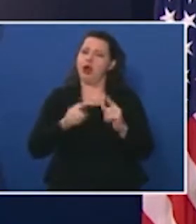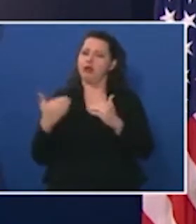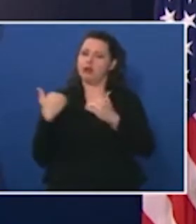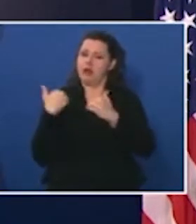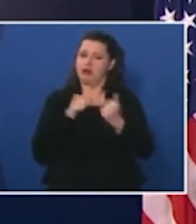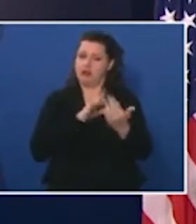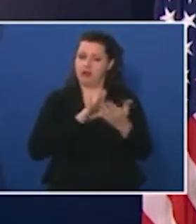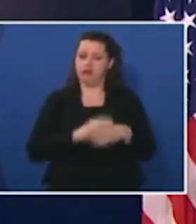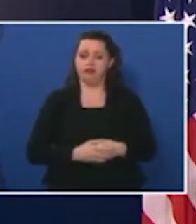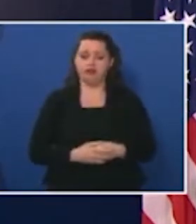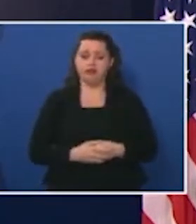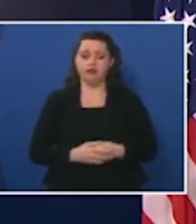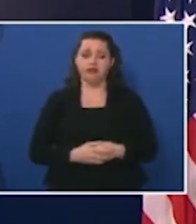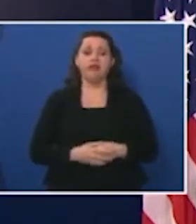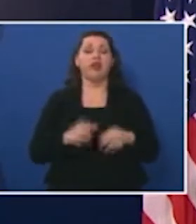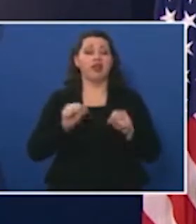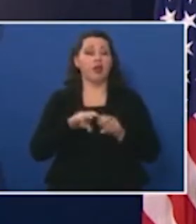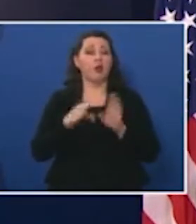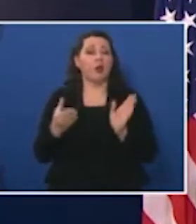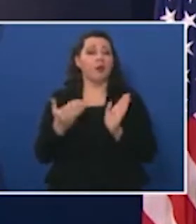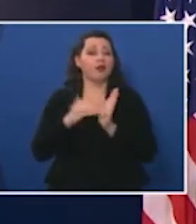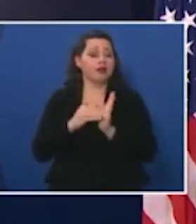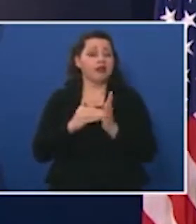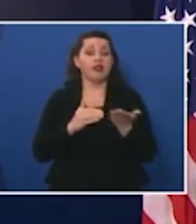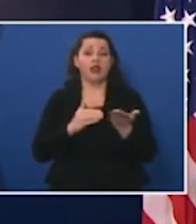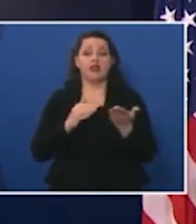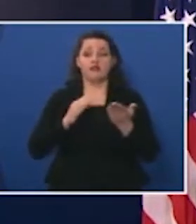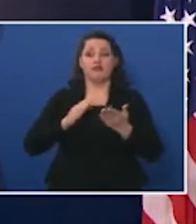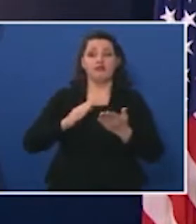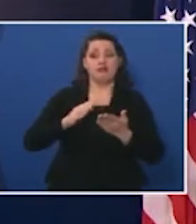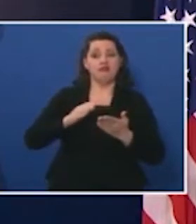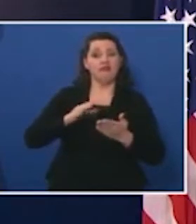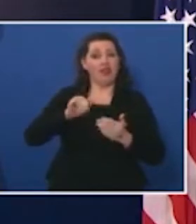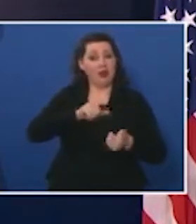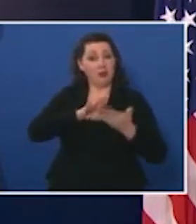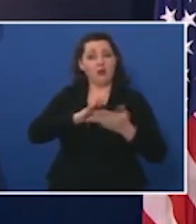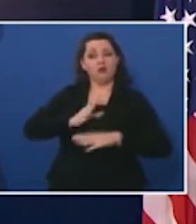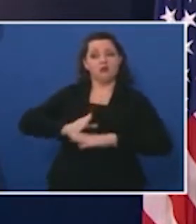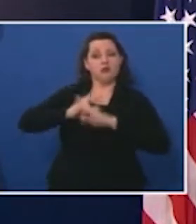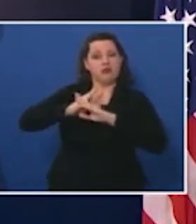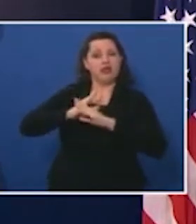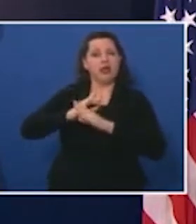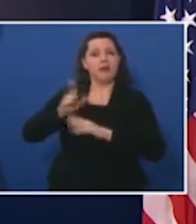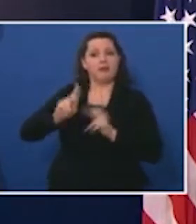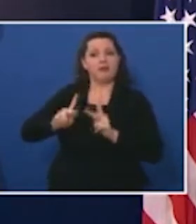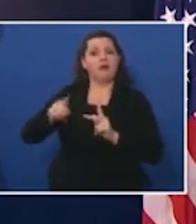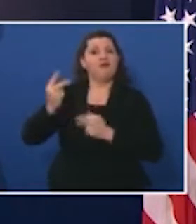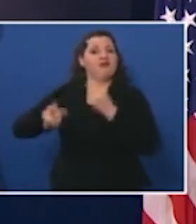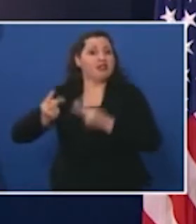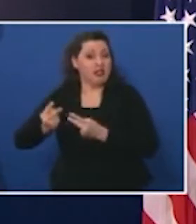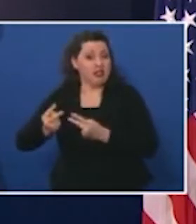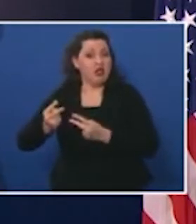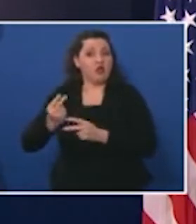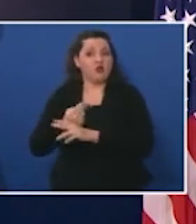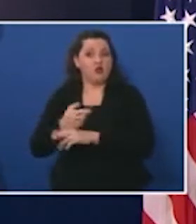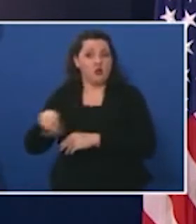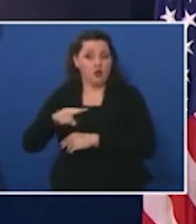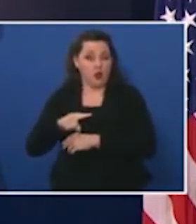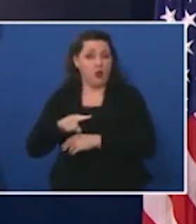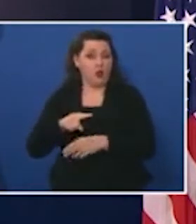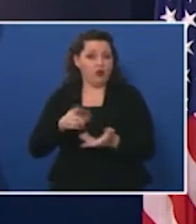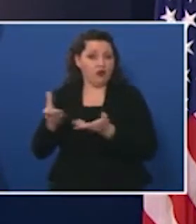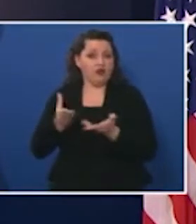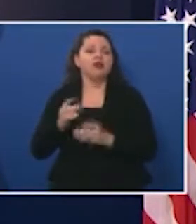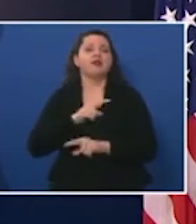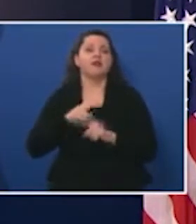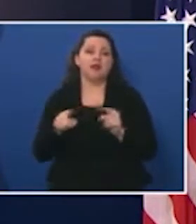we can reopen in a manner that protects not only the health of Iowans visiting these establishments but also the health of employees who work